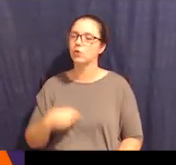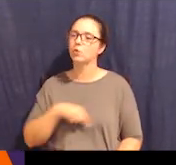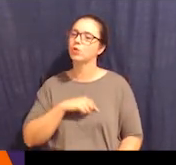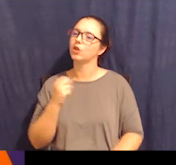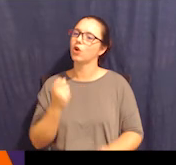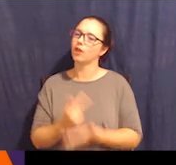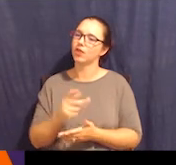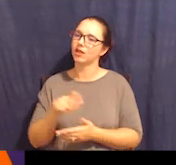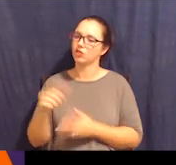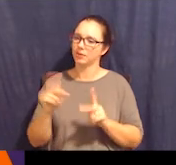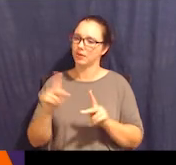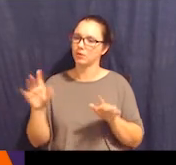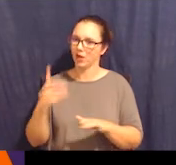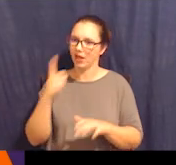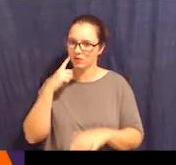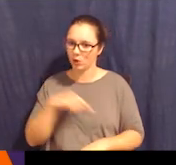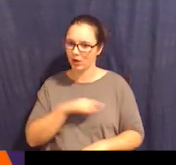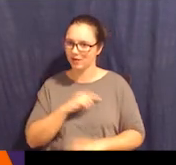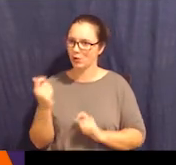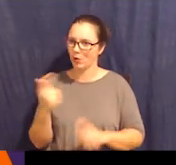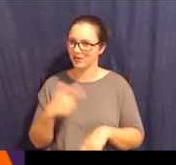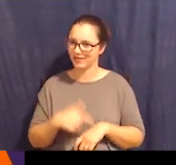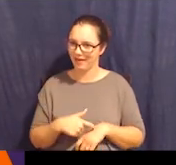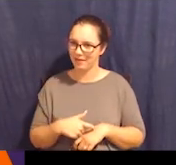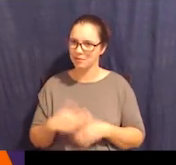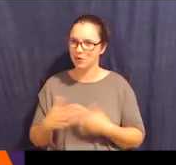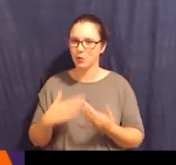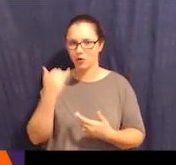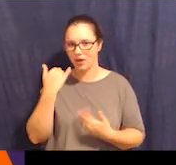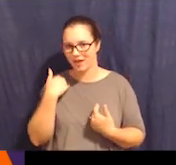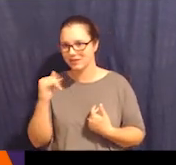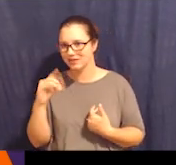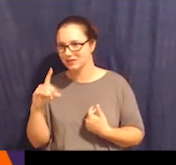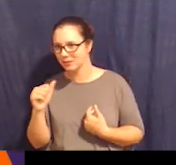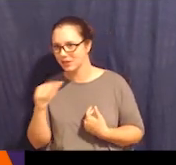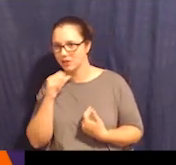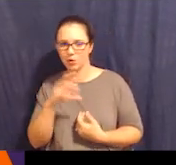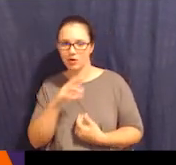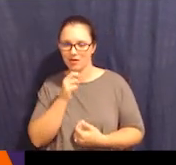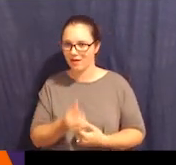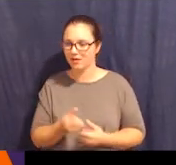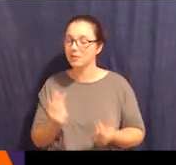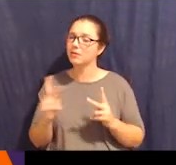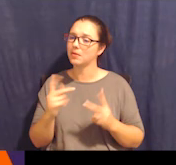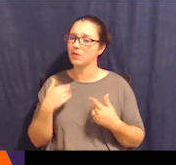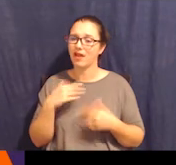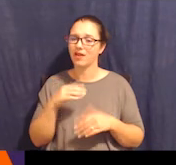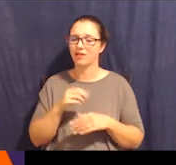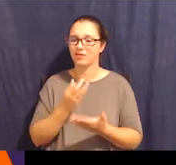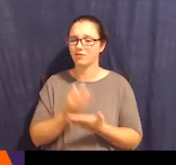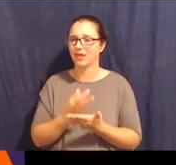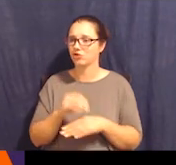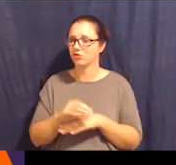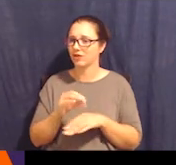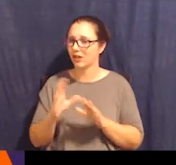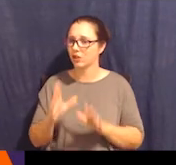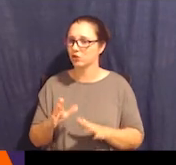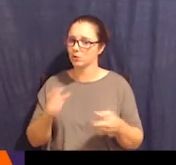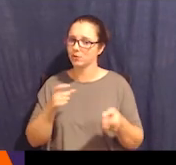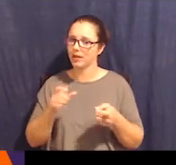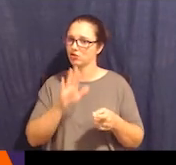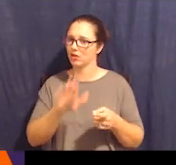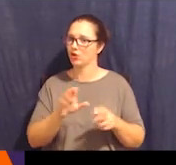disability. Plenty of people have financial advisors who manage their investments and buy stock from Tesla